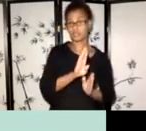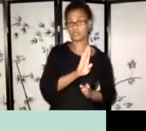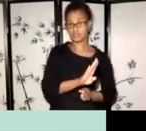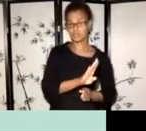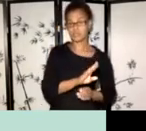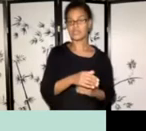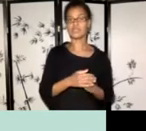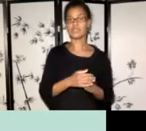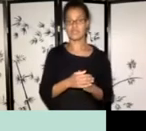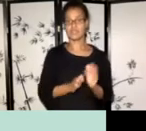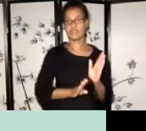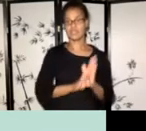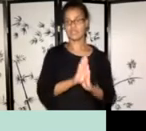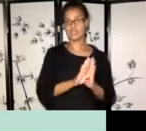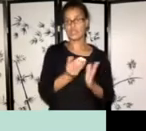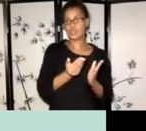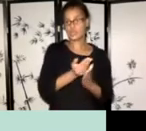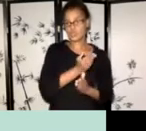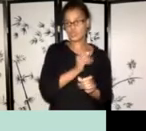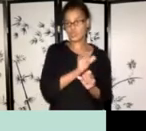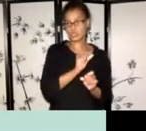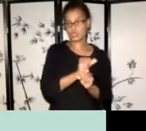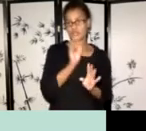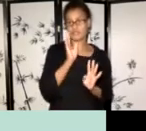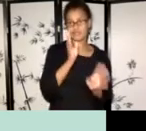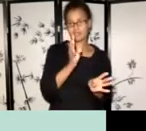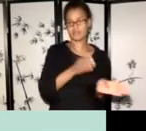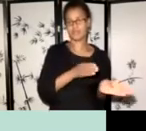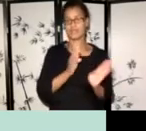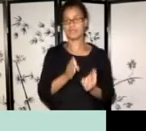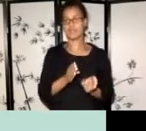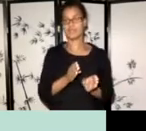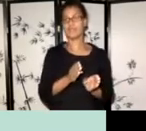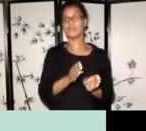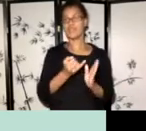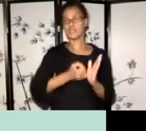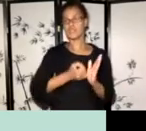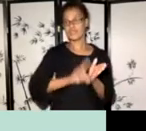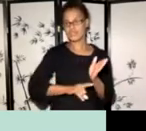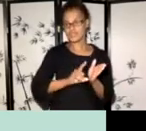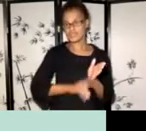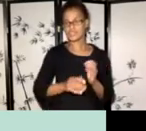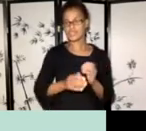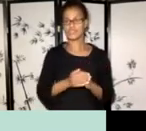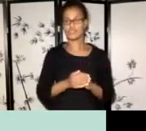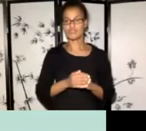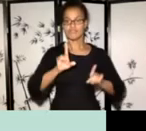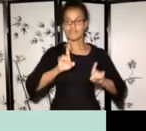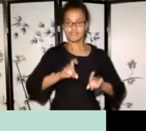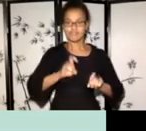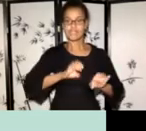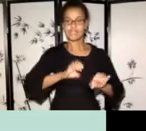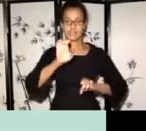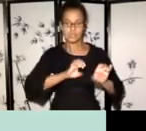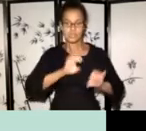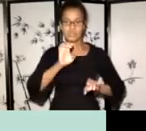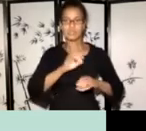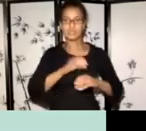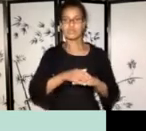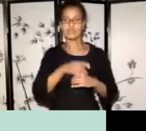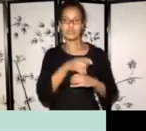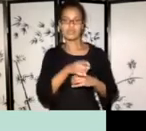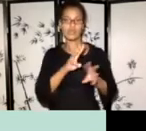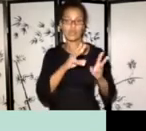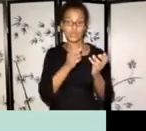creation of new work. Um, you can apply for artistic research, exploration, experimentation, including workshops and